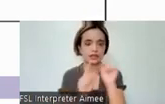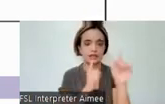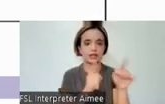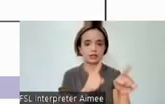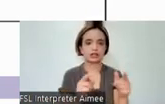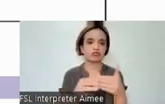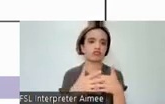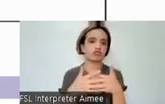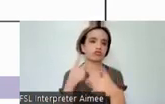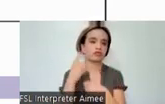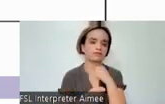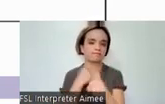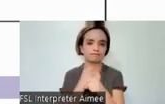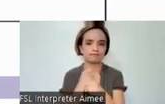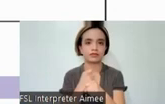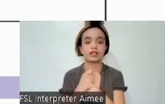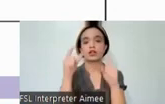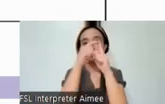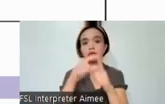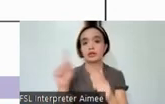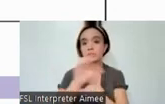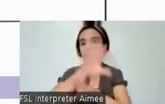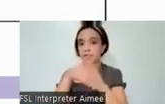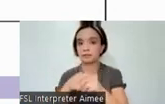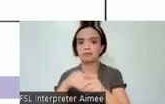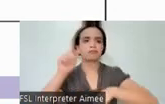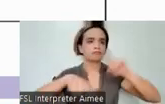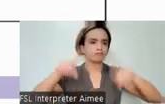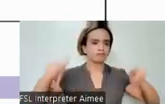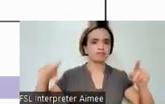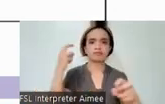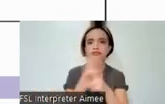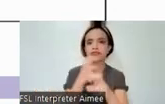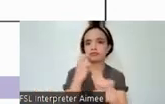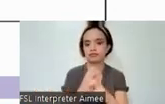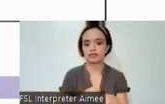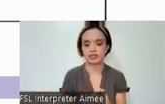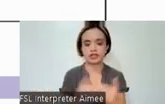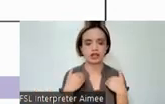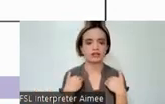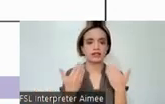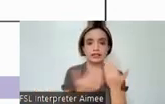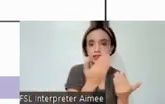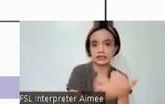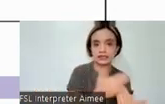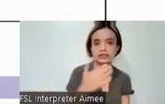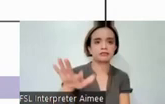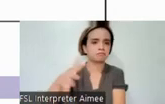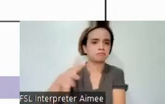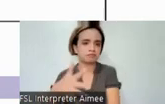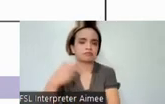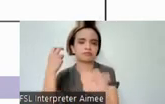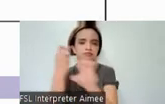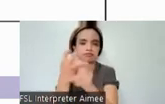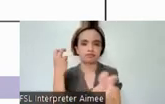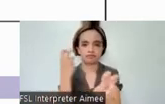year. Common words that were included were of varying difficulty, with a set number of easy, average, and difficult